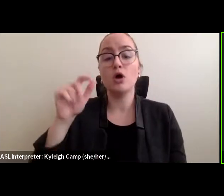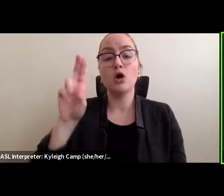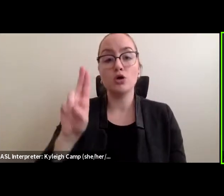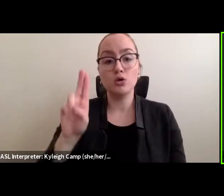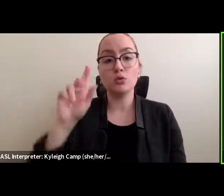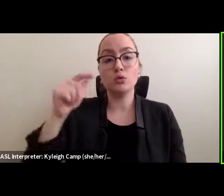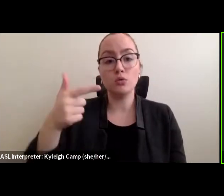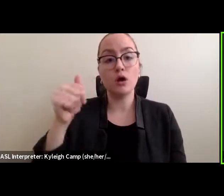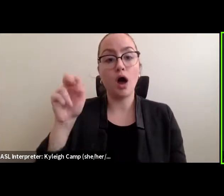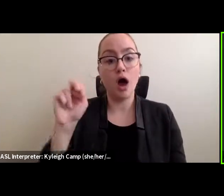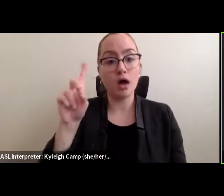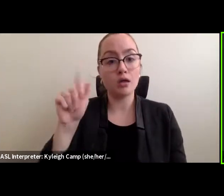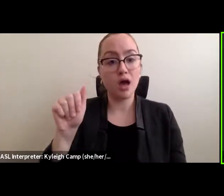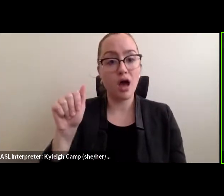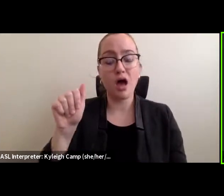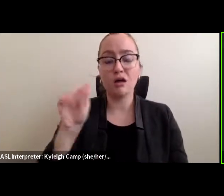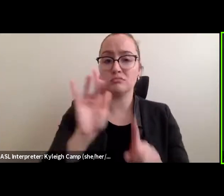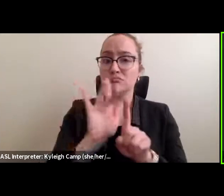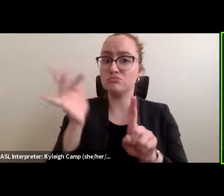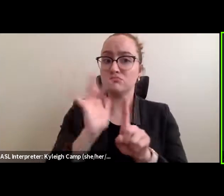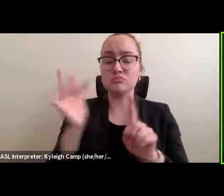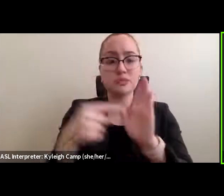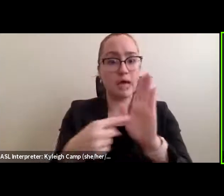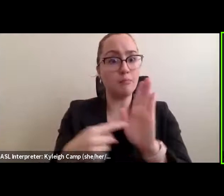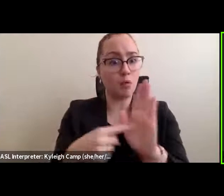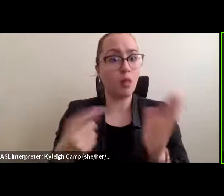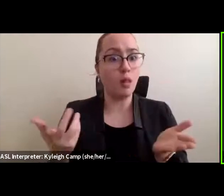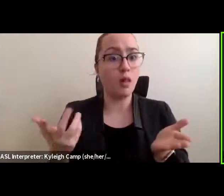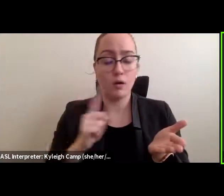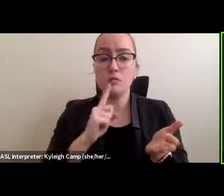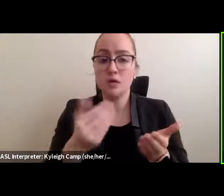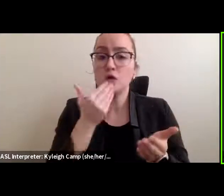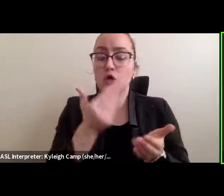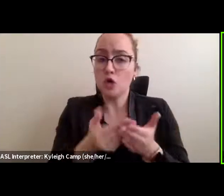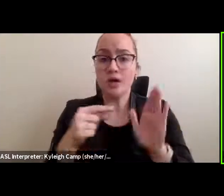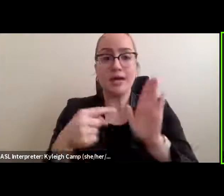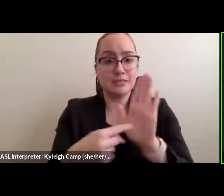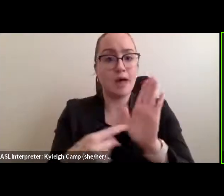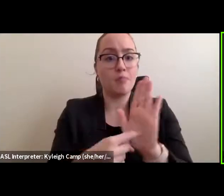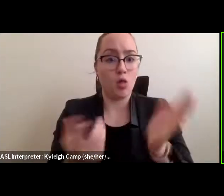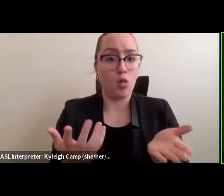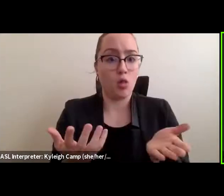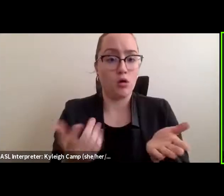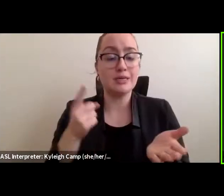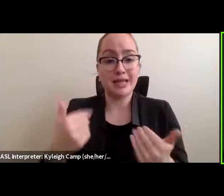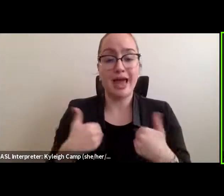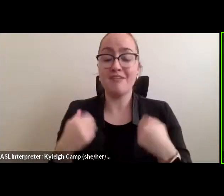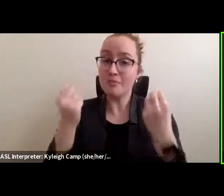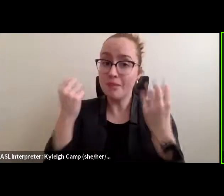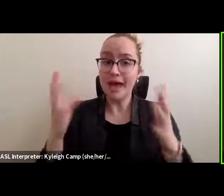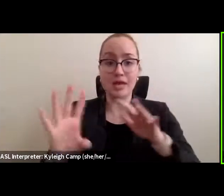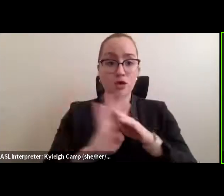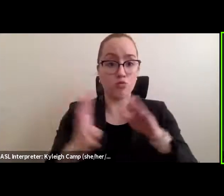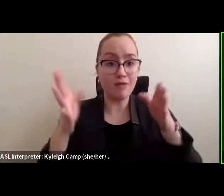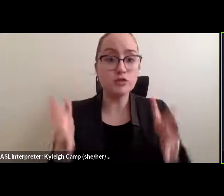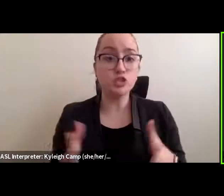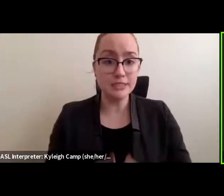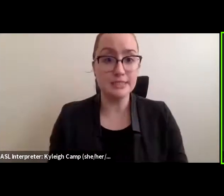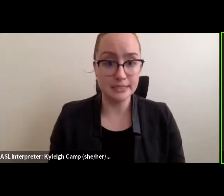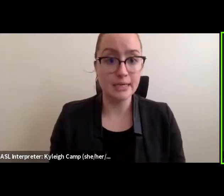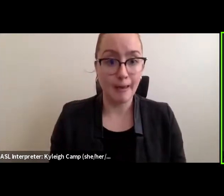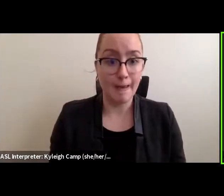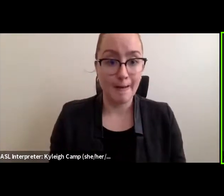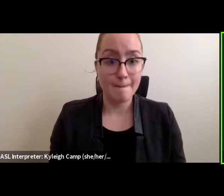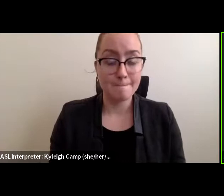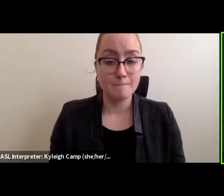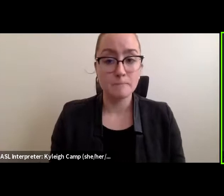a country that's hosted a lot of refugees, right? And so I think, as we move forward, I mean, I think we